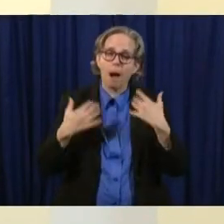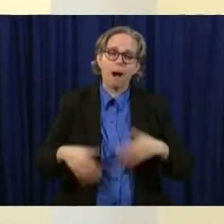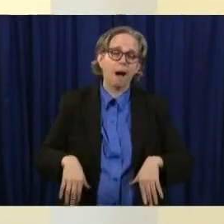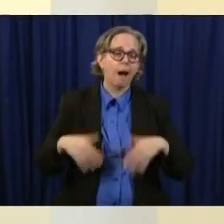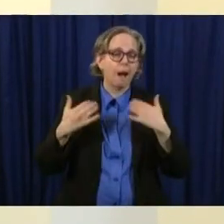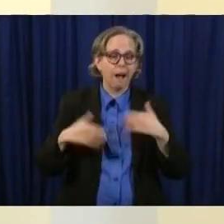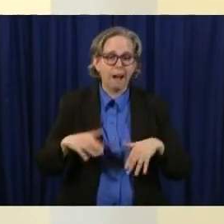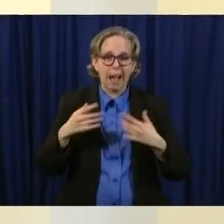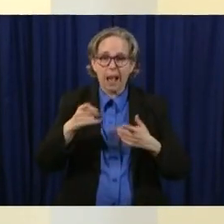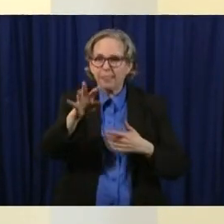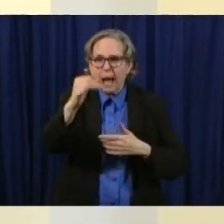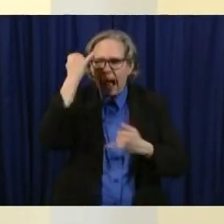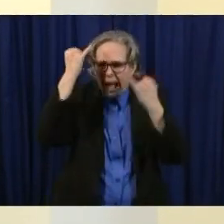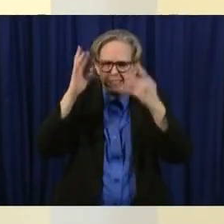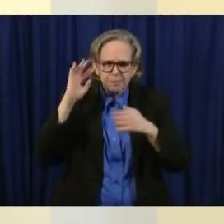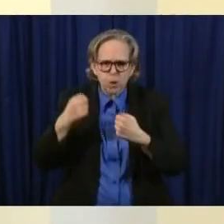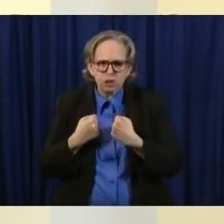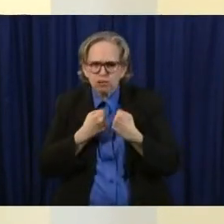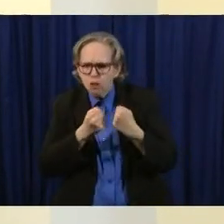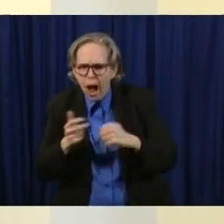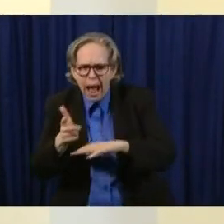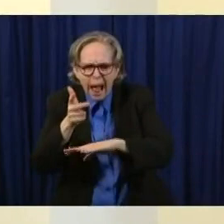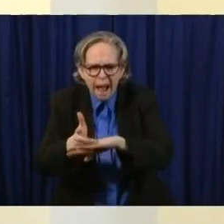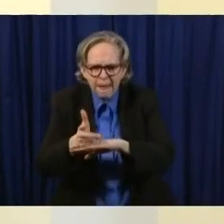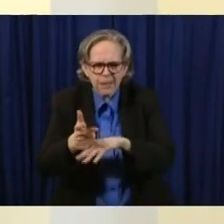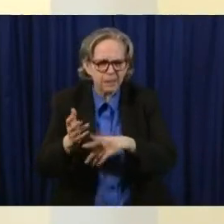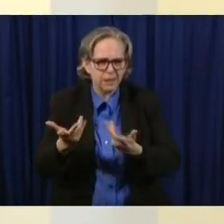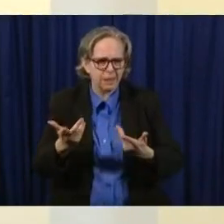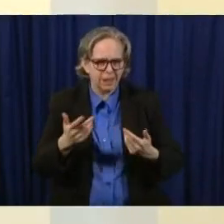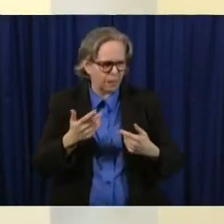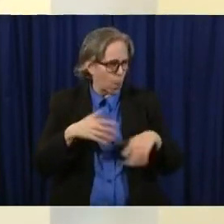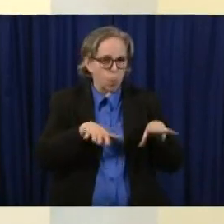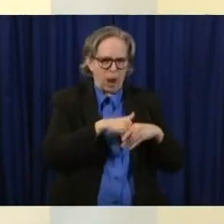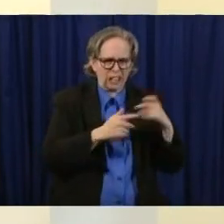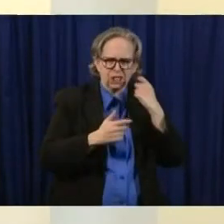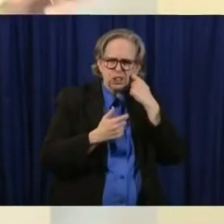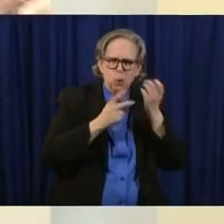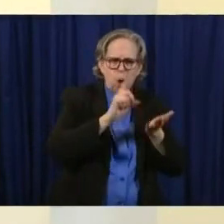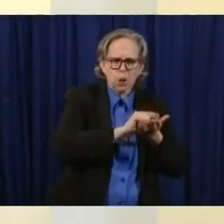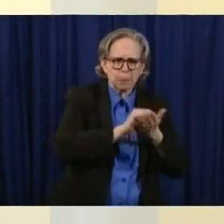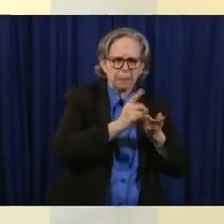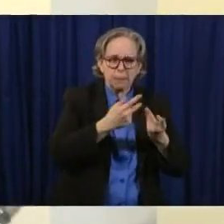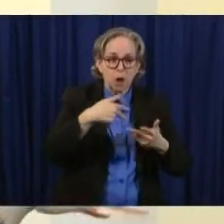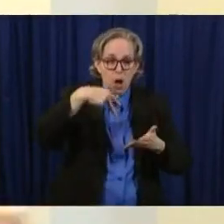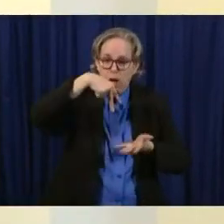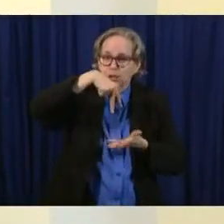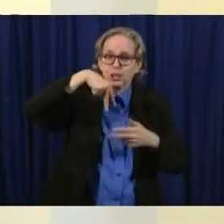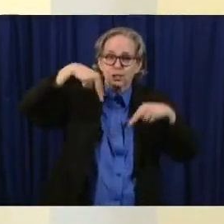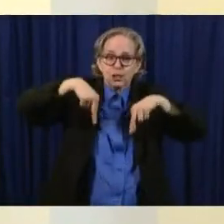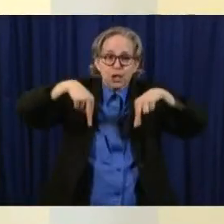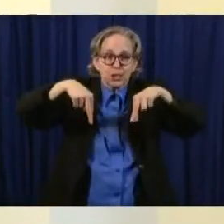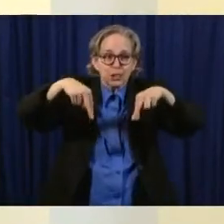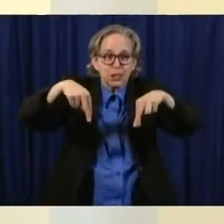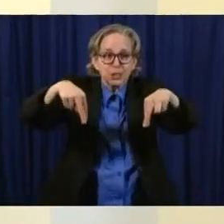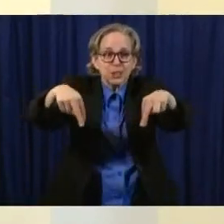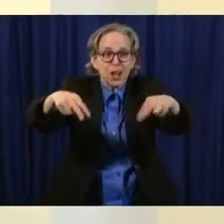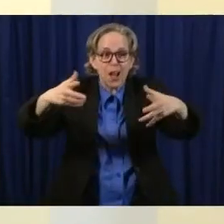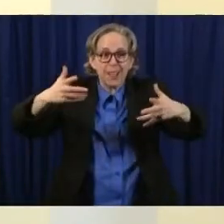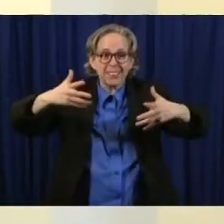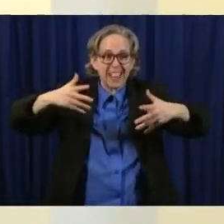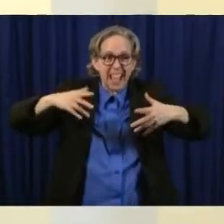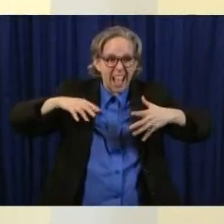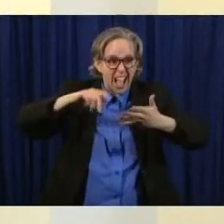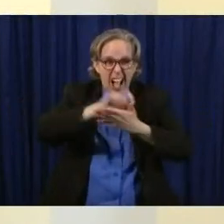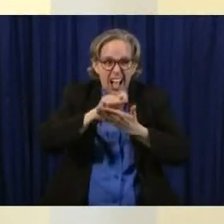i just saw pictures of in the newspaper where people went out in the middle of the street and the neighbors were banging out from every house drawing hearts on the